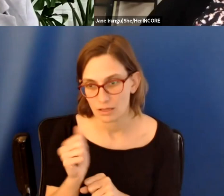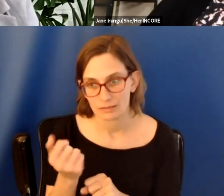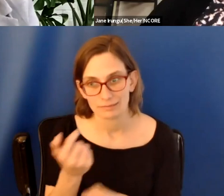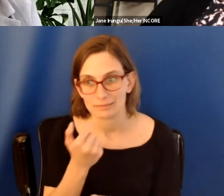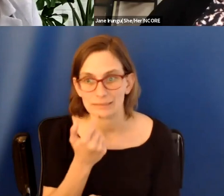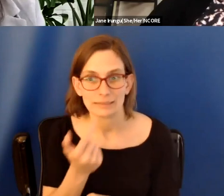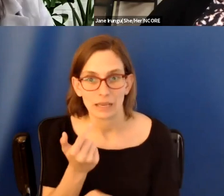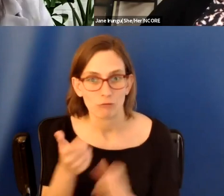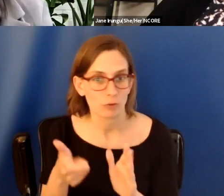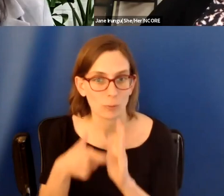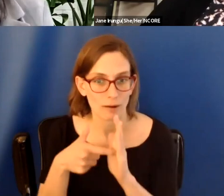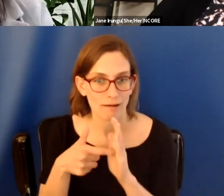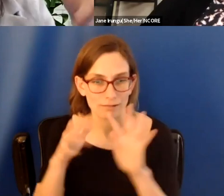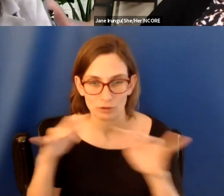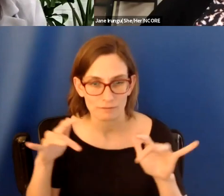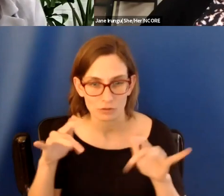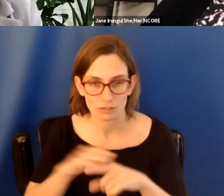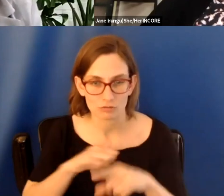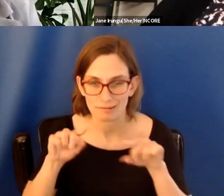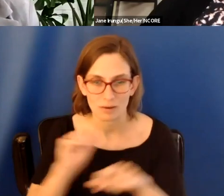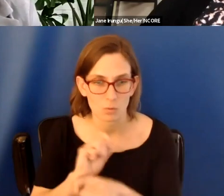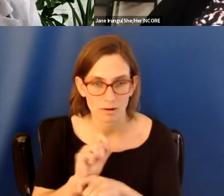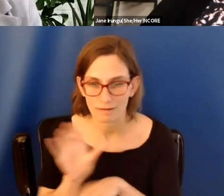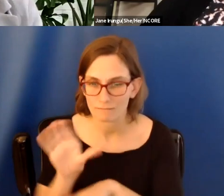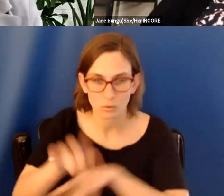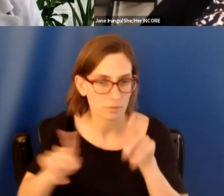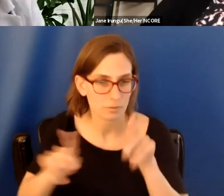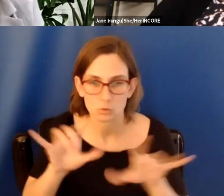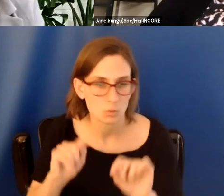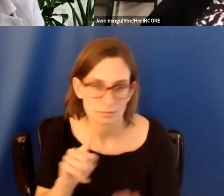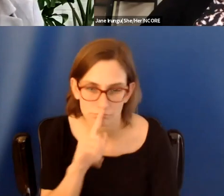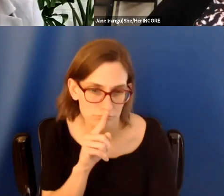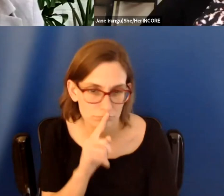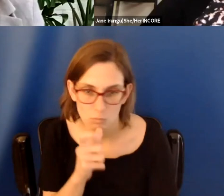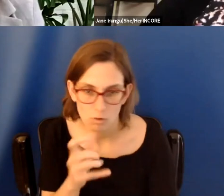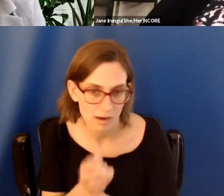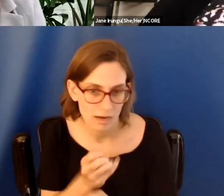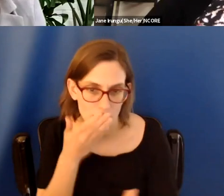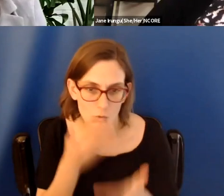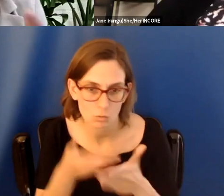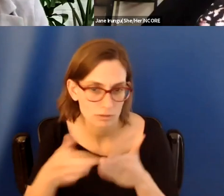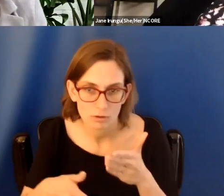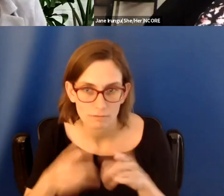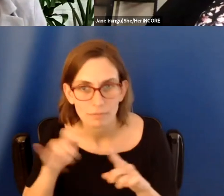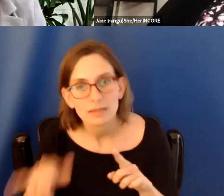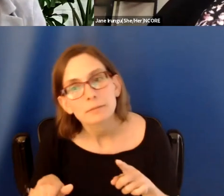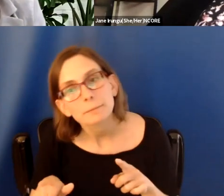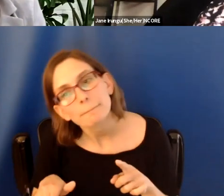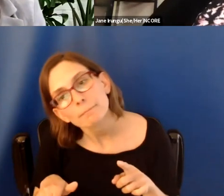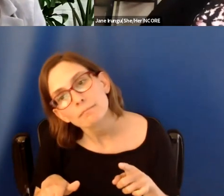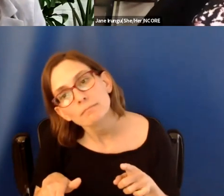diversity training at work and make people do like, you're not going to get, um, what you want out of it. So because